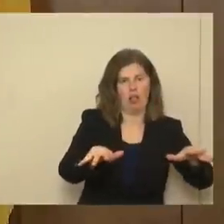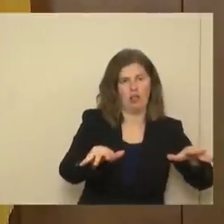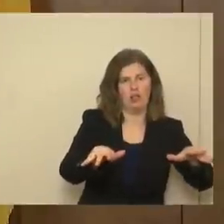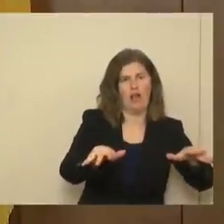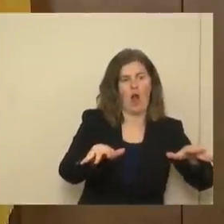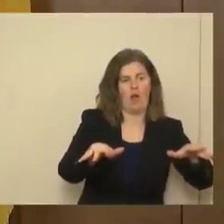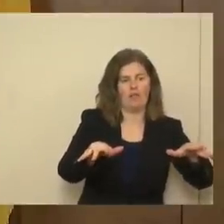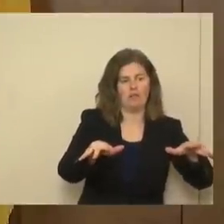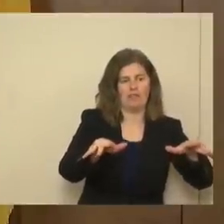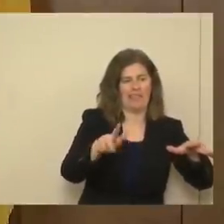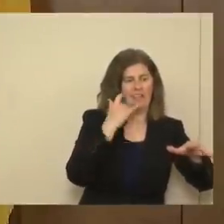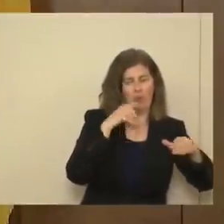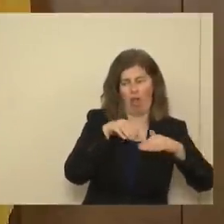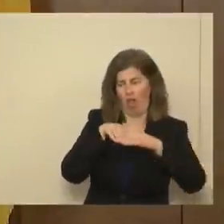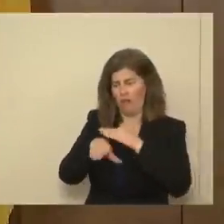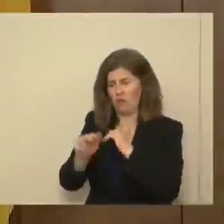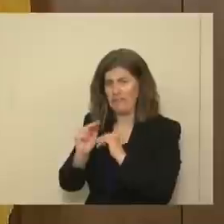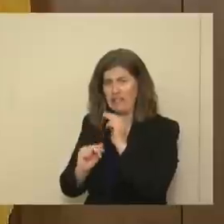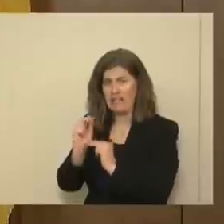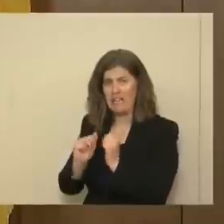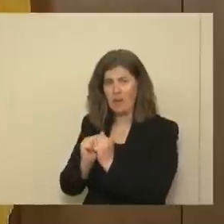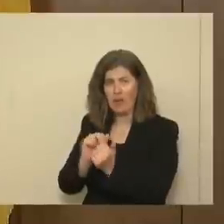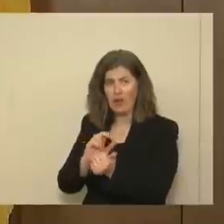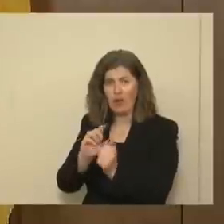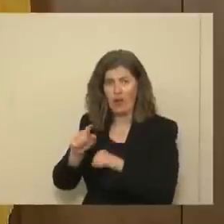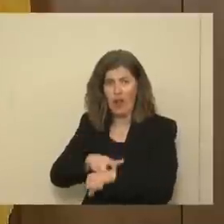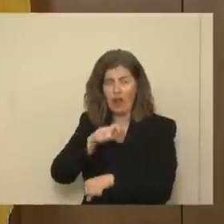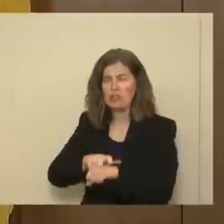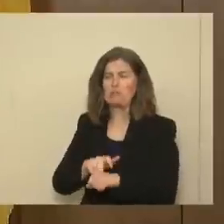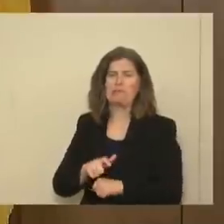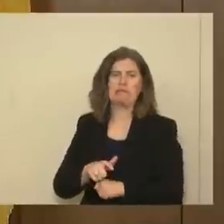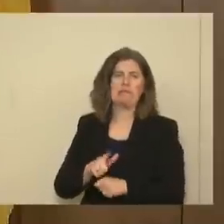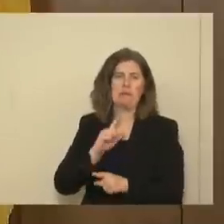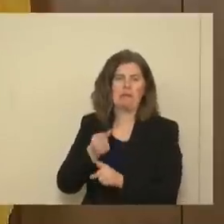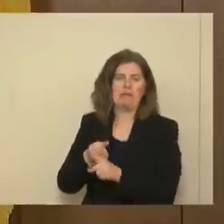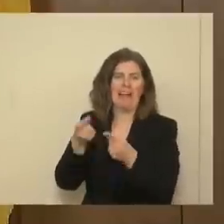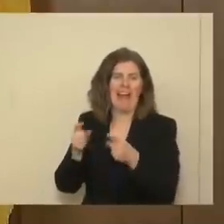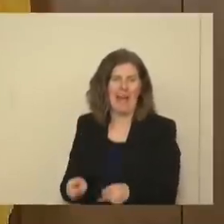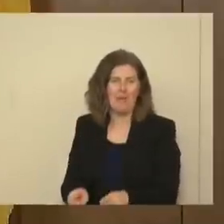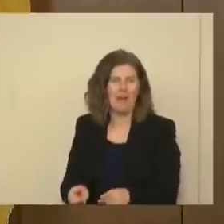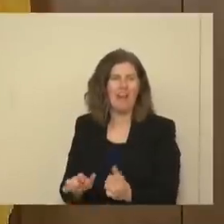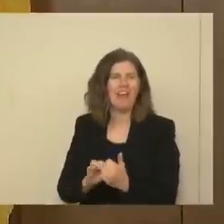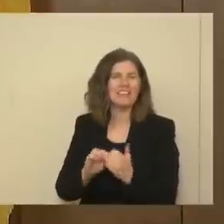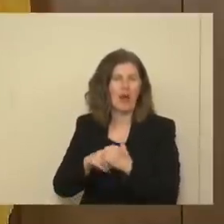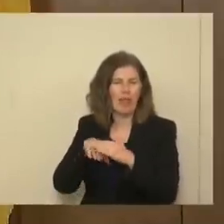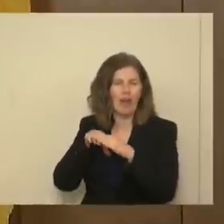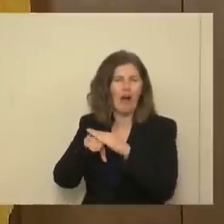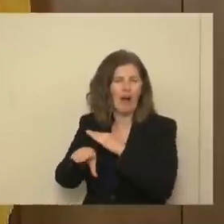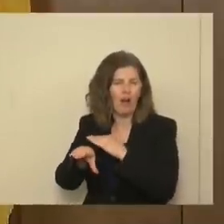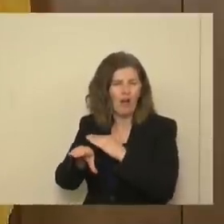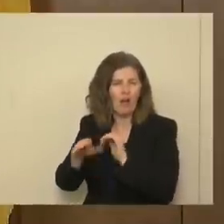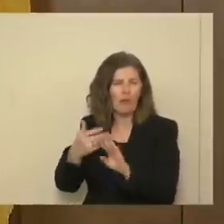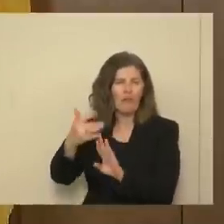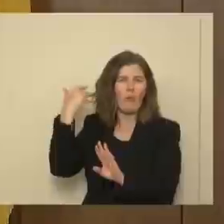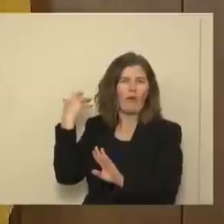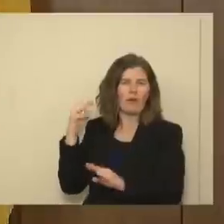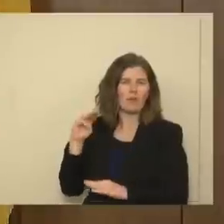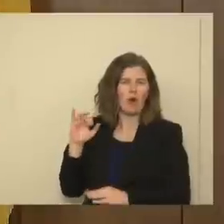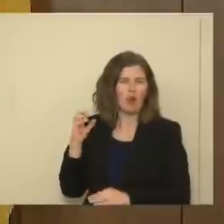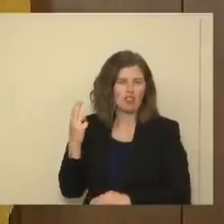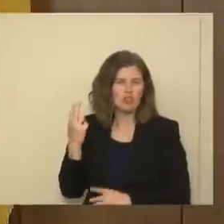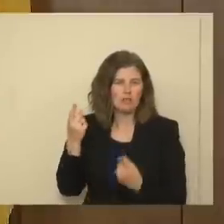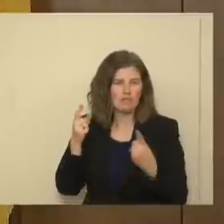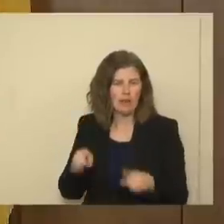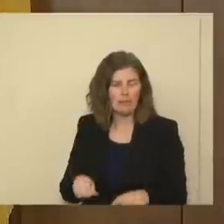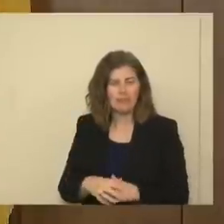bringing it into the facility is almost a foregone conclusion, which is exactly how they got into facilities in the